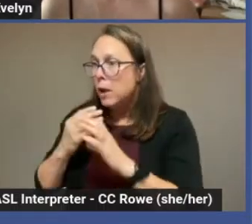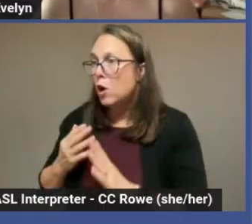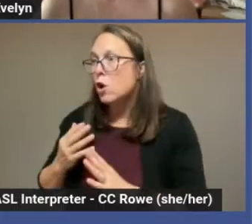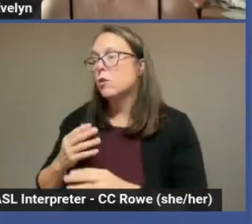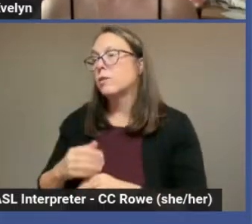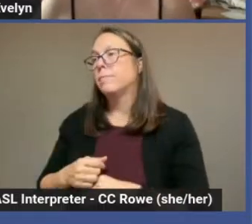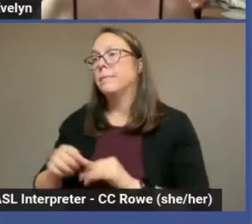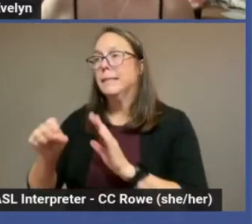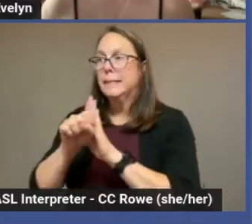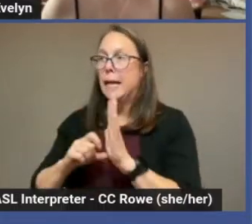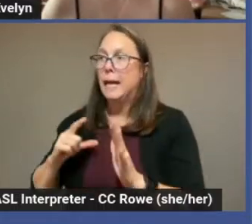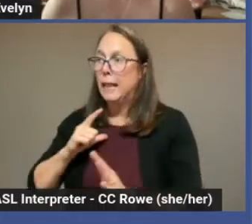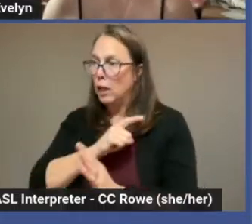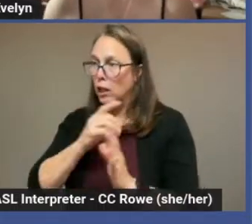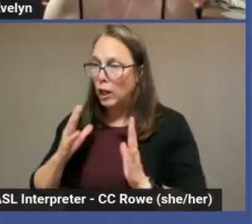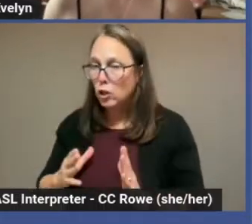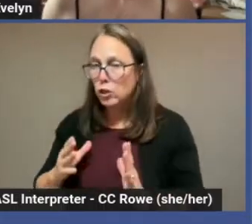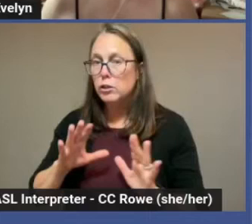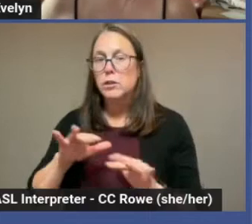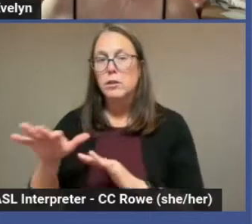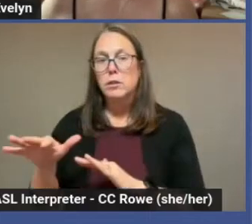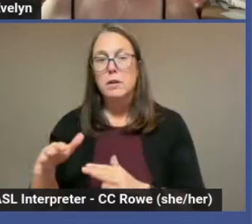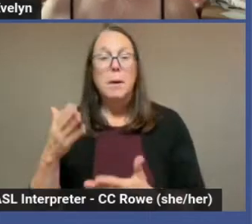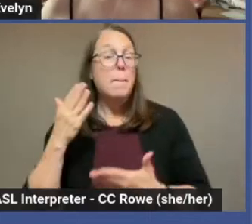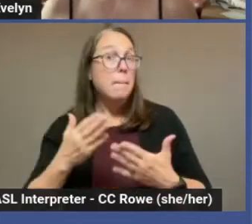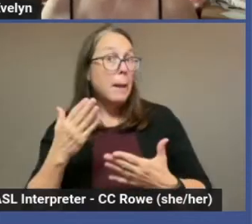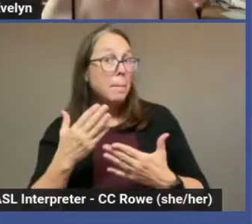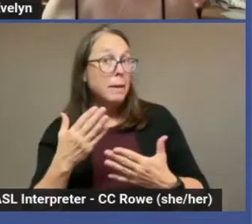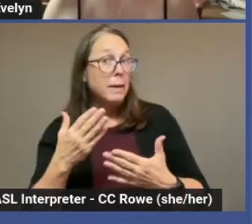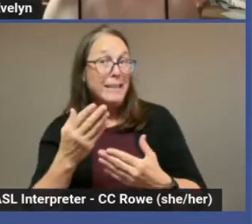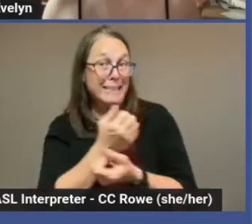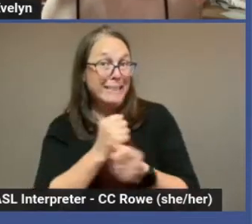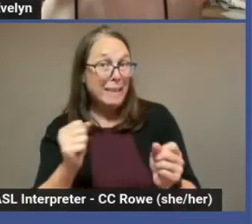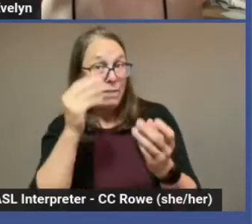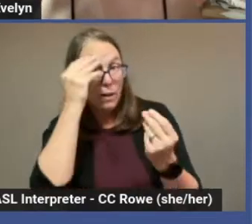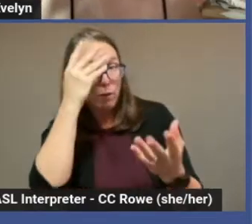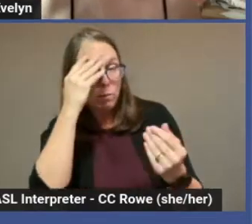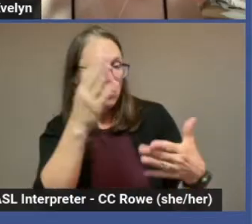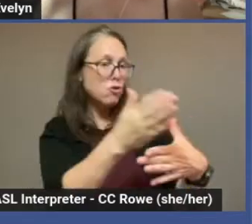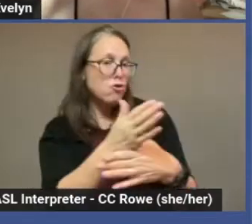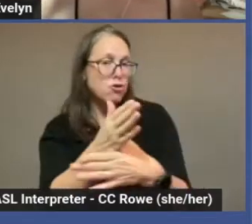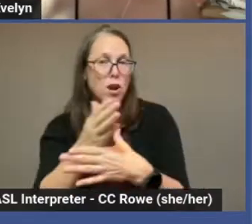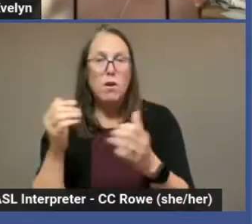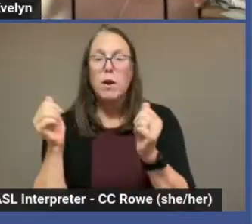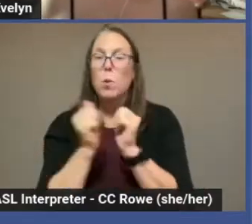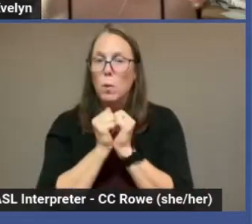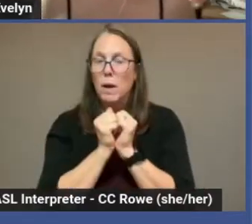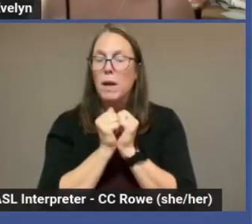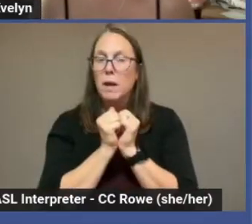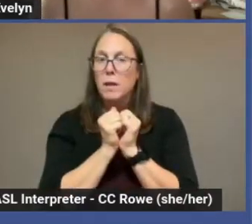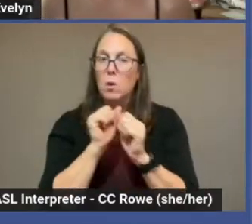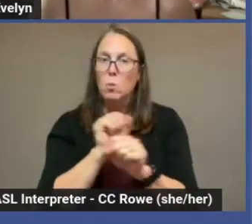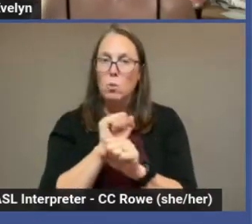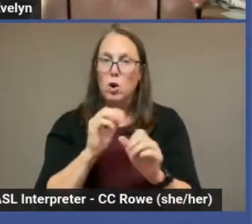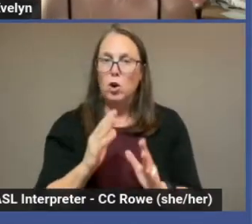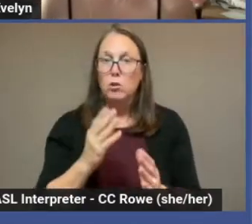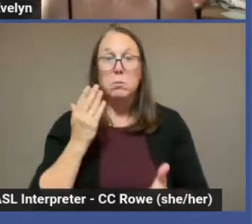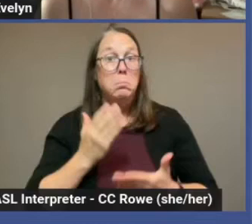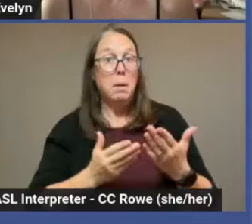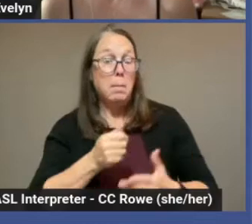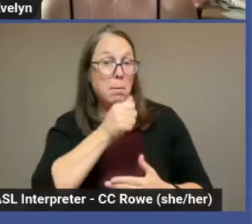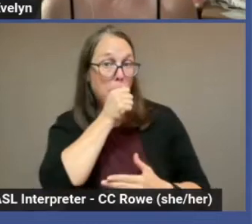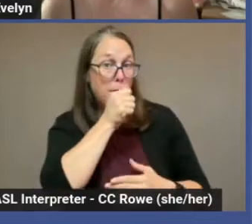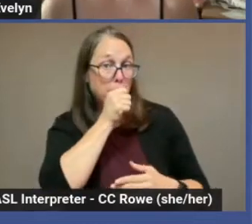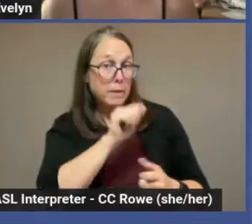This could also look like sharing safety information to workers, either screening practices, privacy